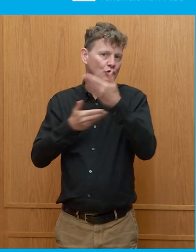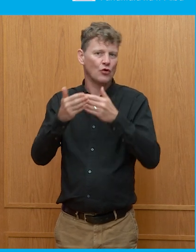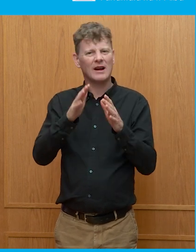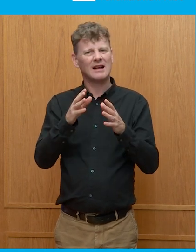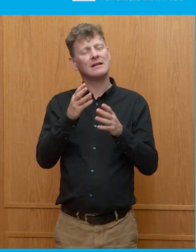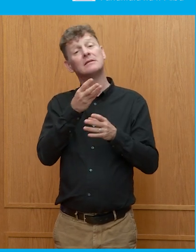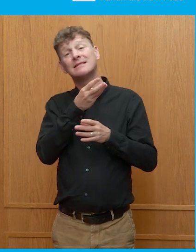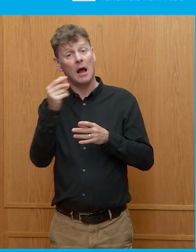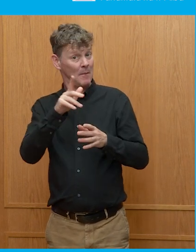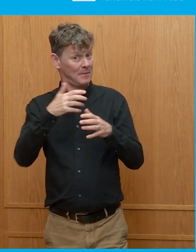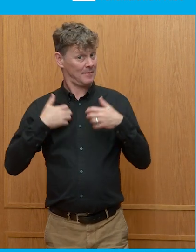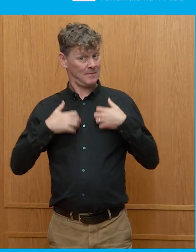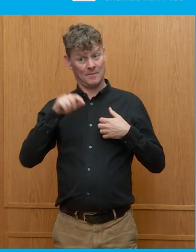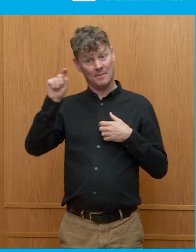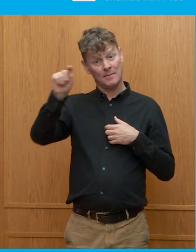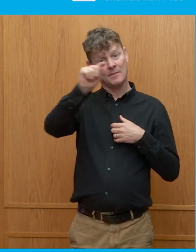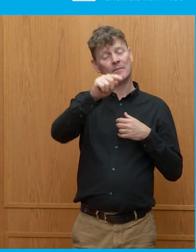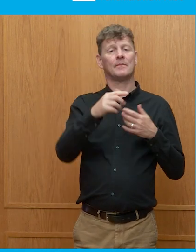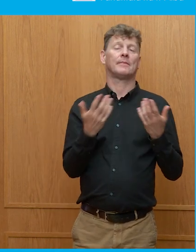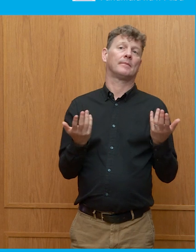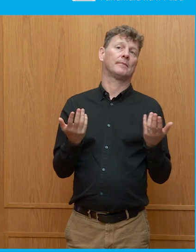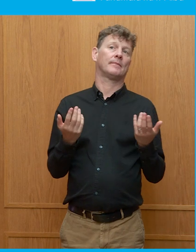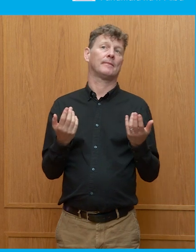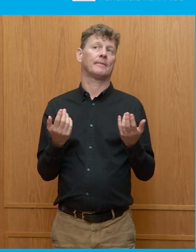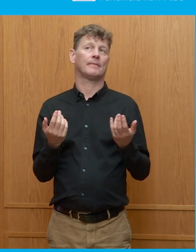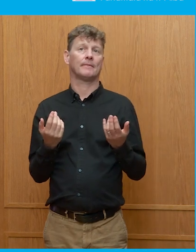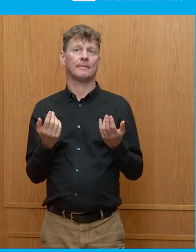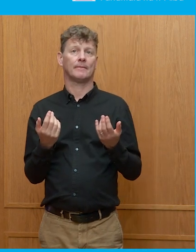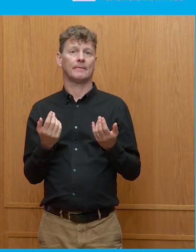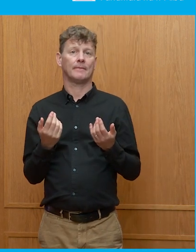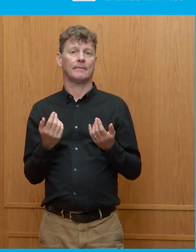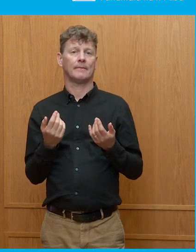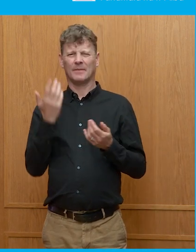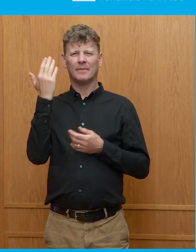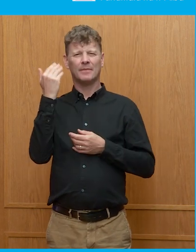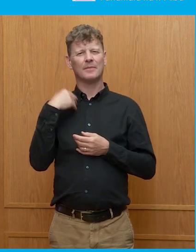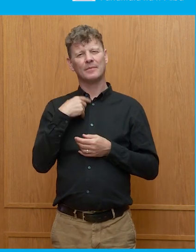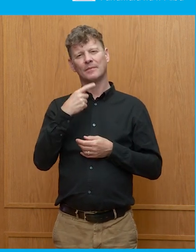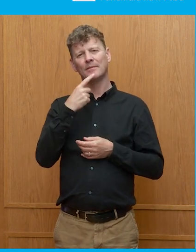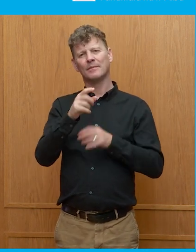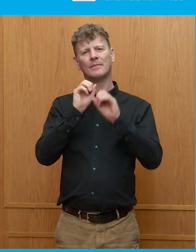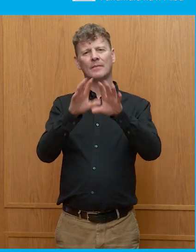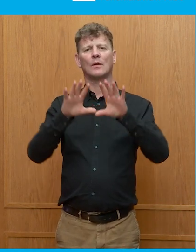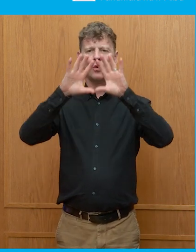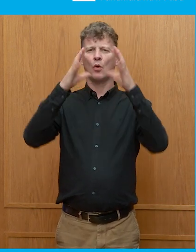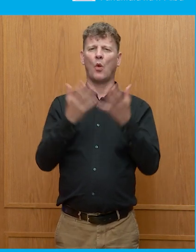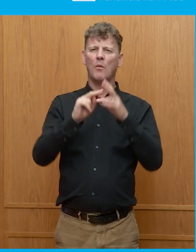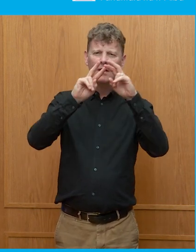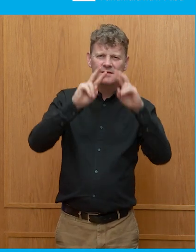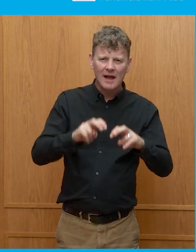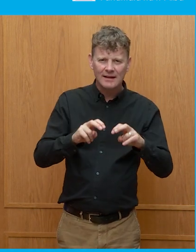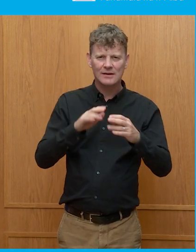instructive stuff, right? Because as well as, you know, what I was talking about earlier about kind of global studies around